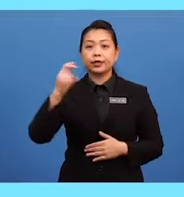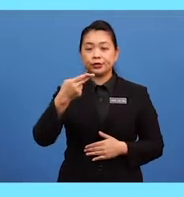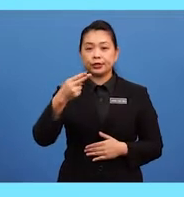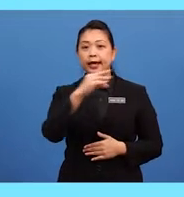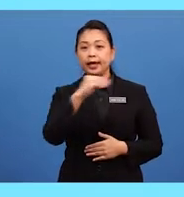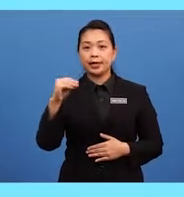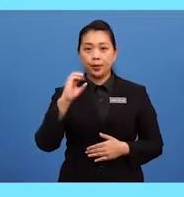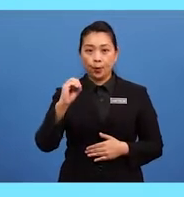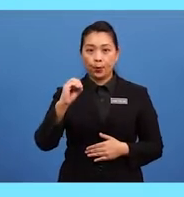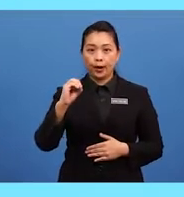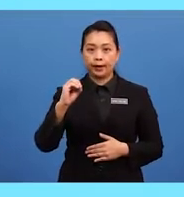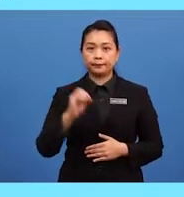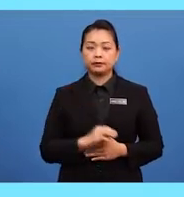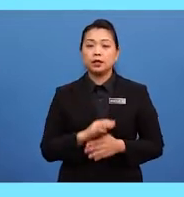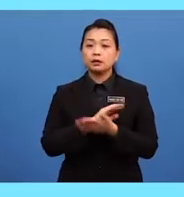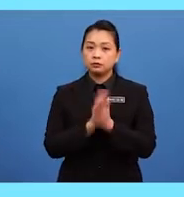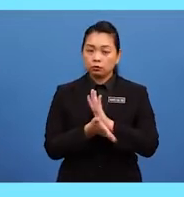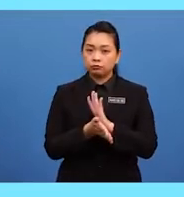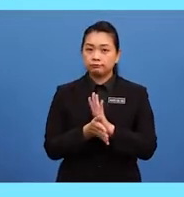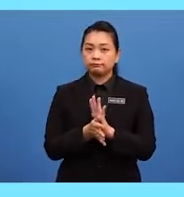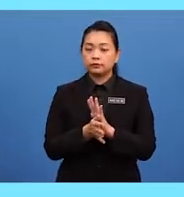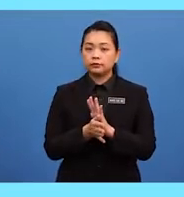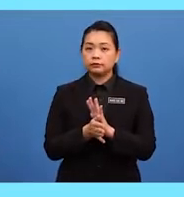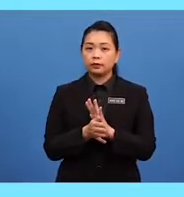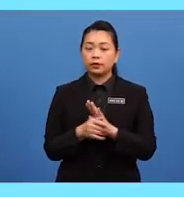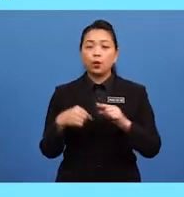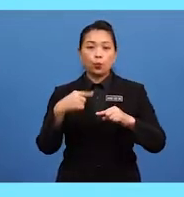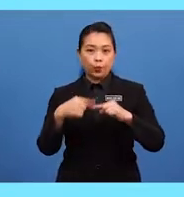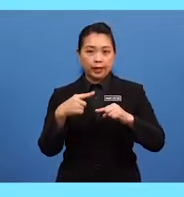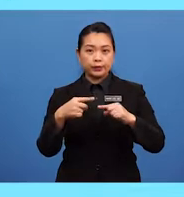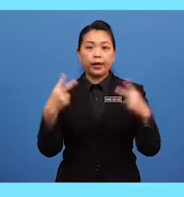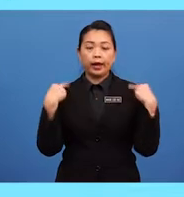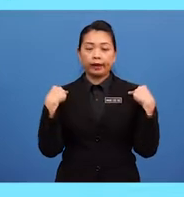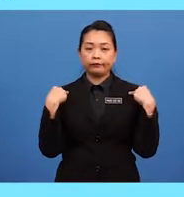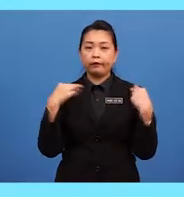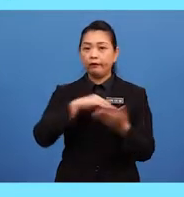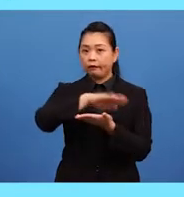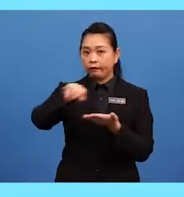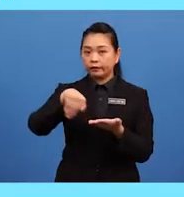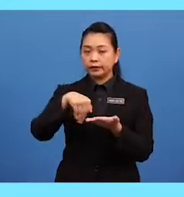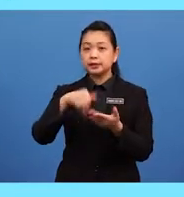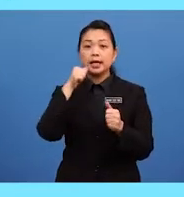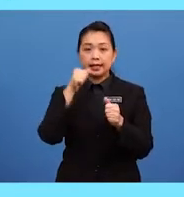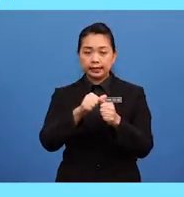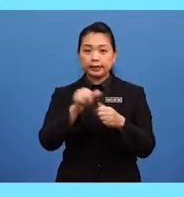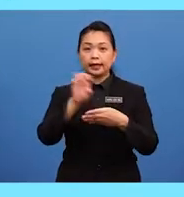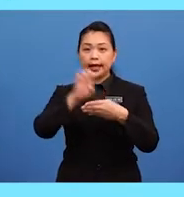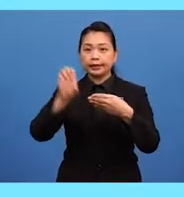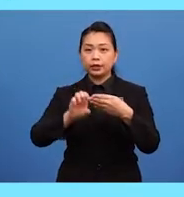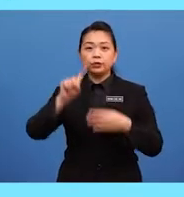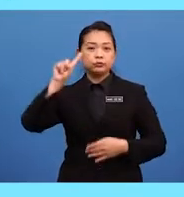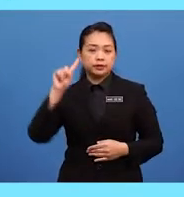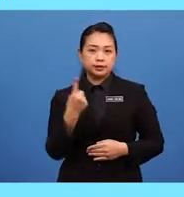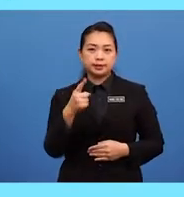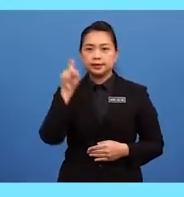and O. So, basically, whenever you have all these letters as the endings, you just